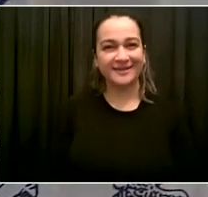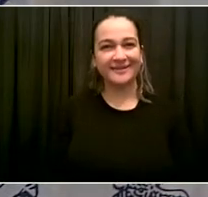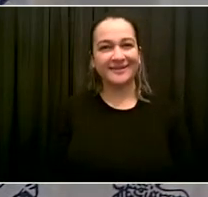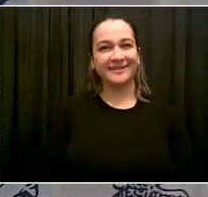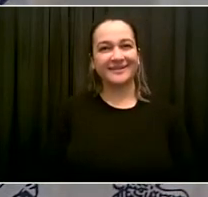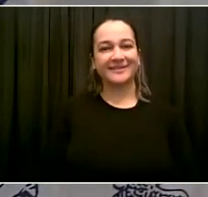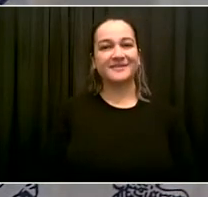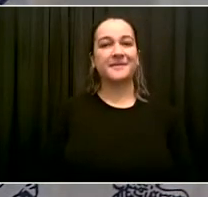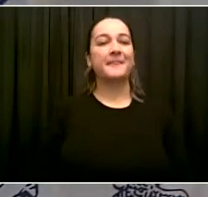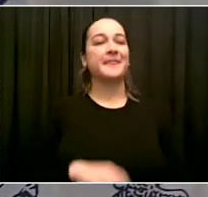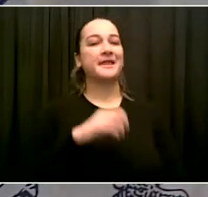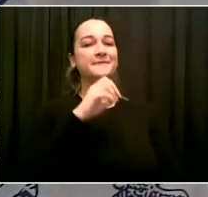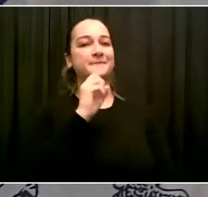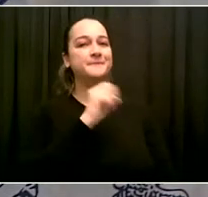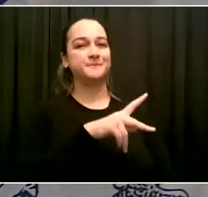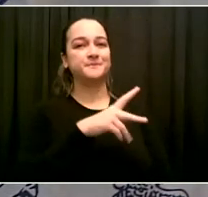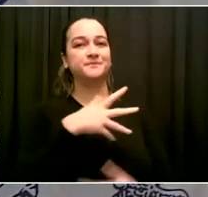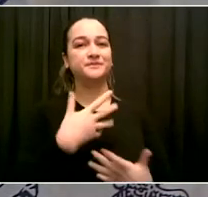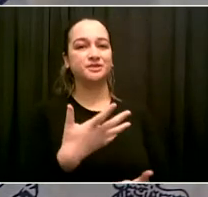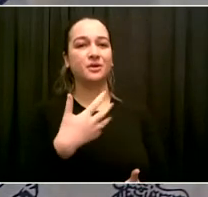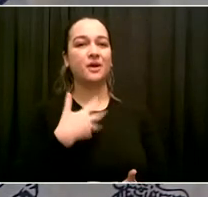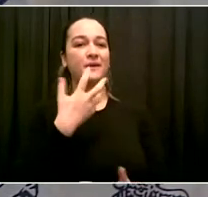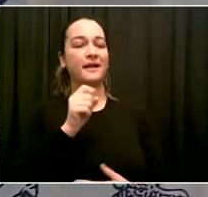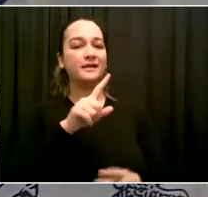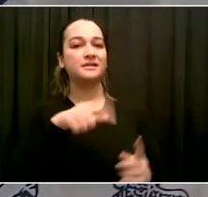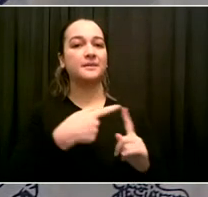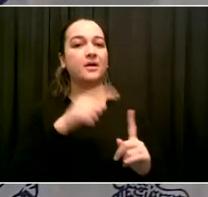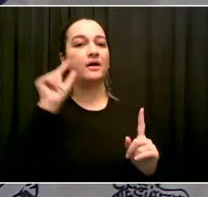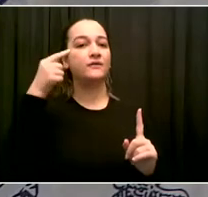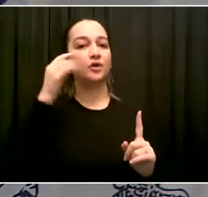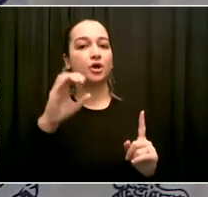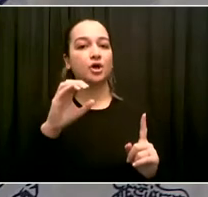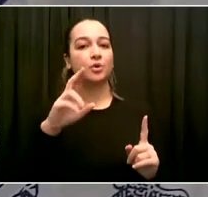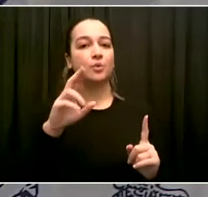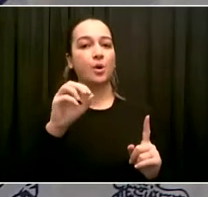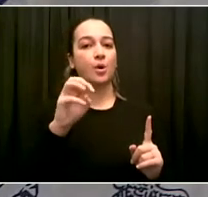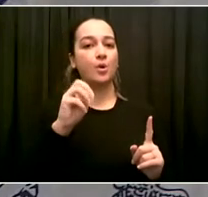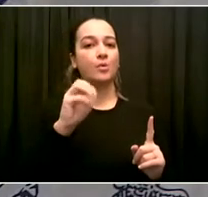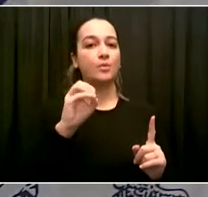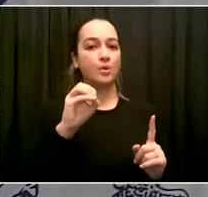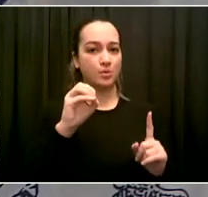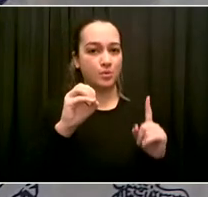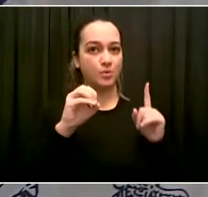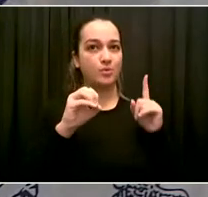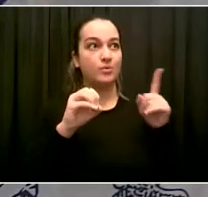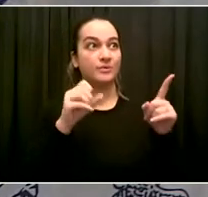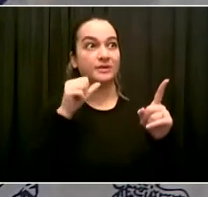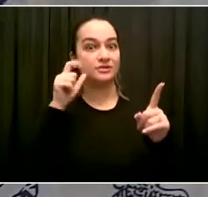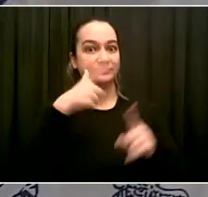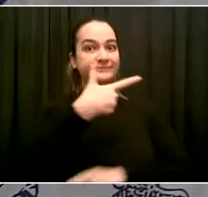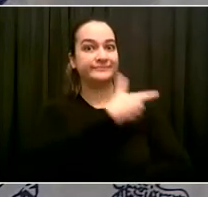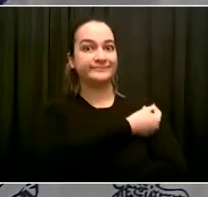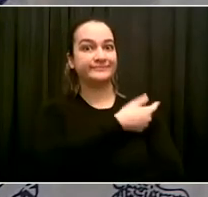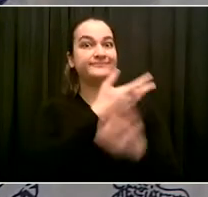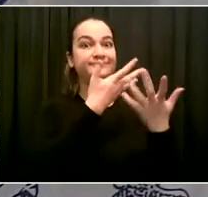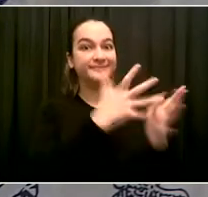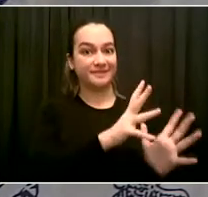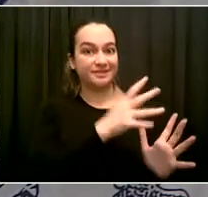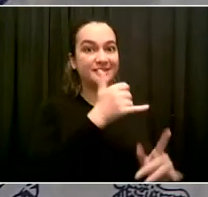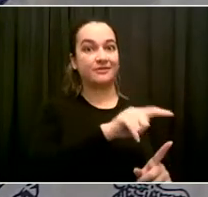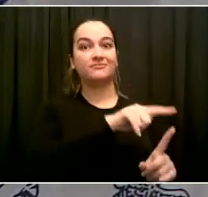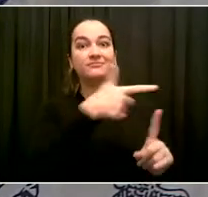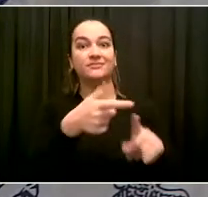vaccinated today. Did your decision to get the shot today have anything to do with the governor's decision yesterday? No, Sean. As soon as the